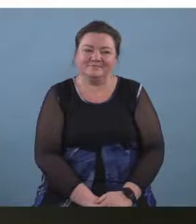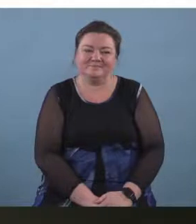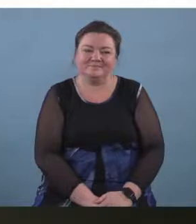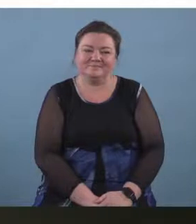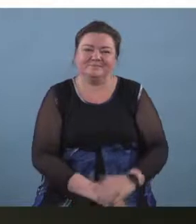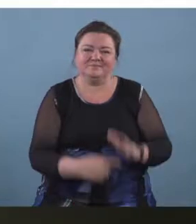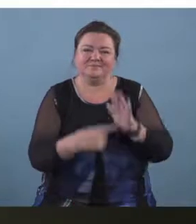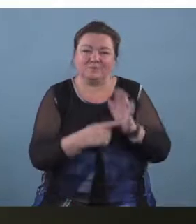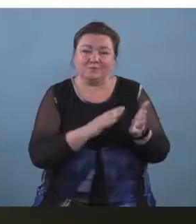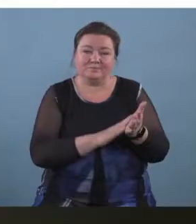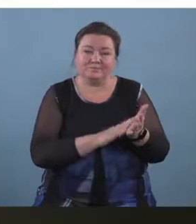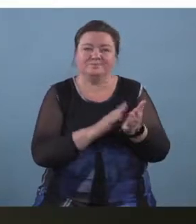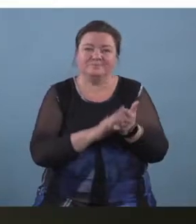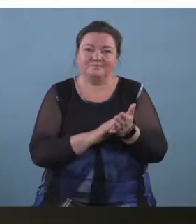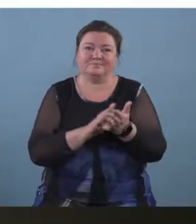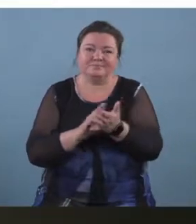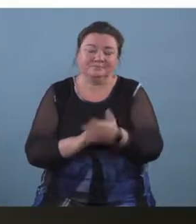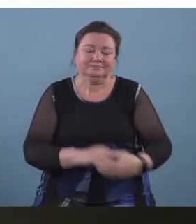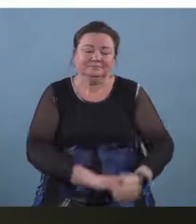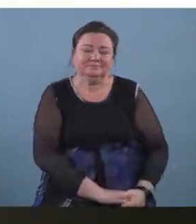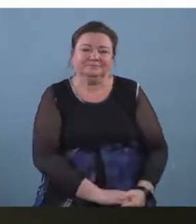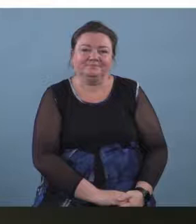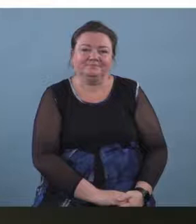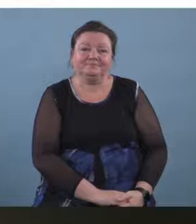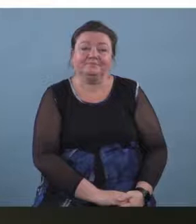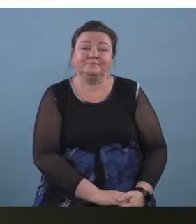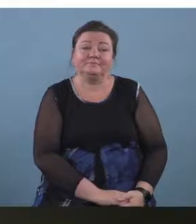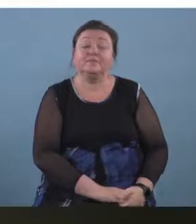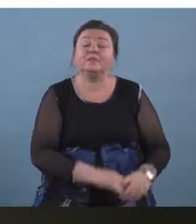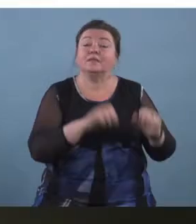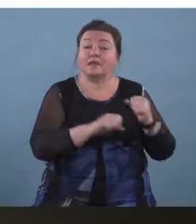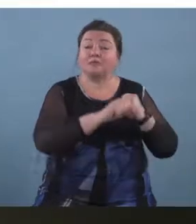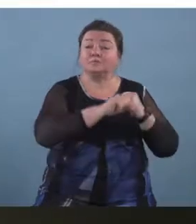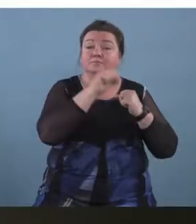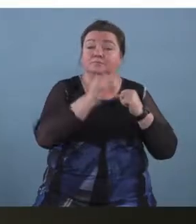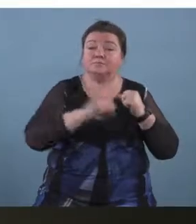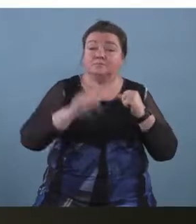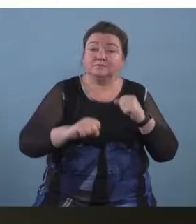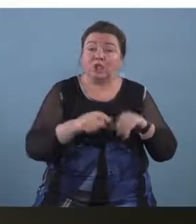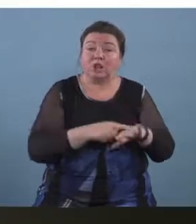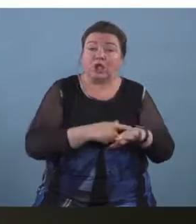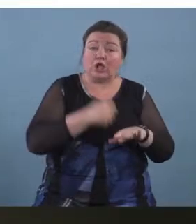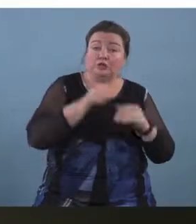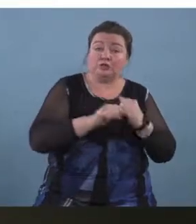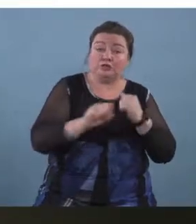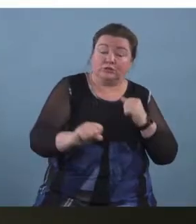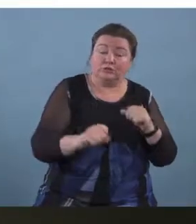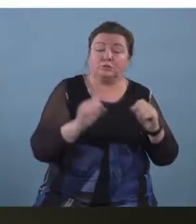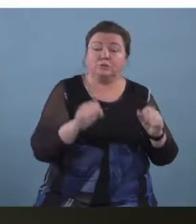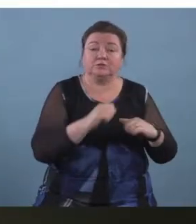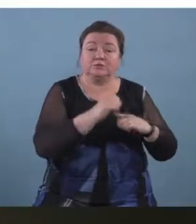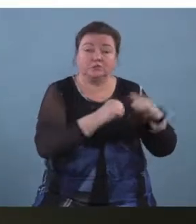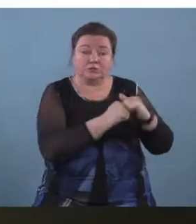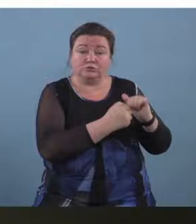so it's considerably longer when you use a structure like ABA you could use a rondo